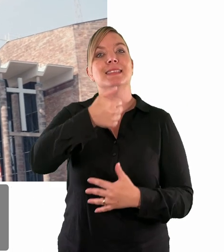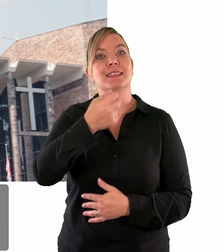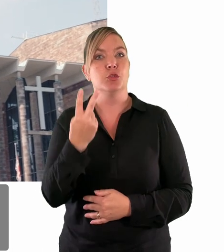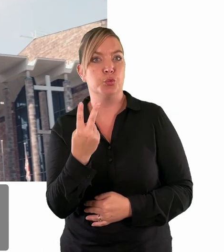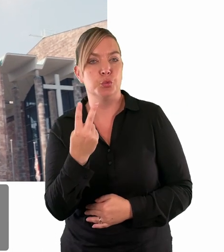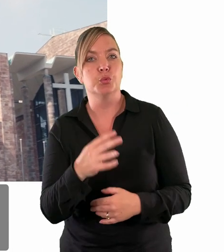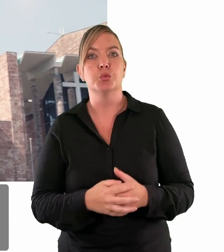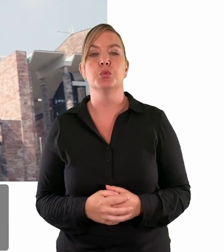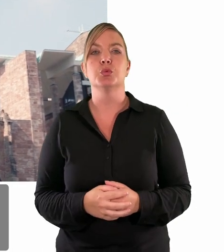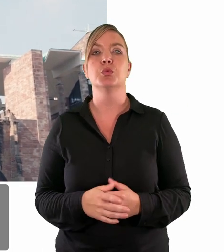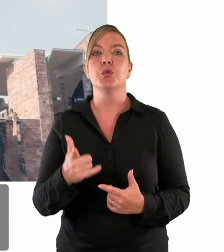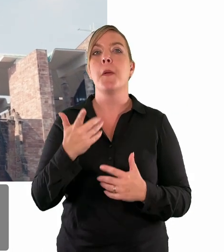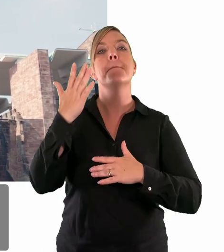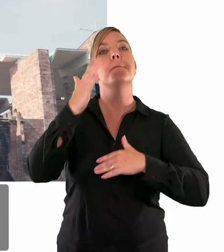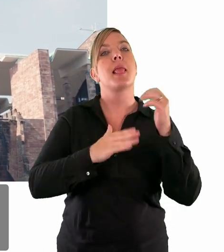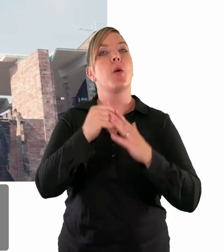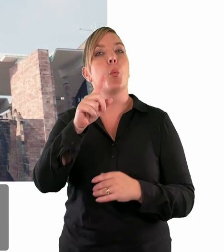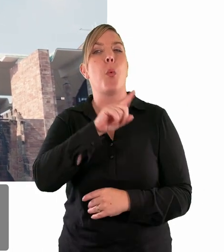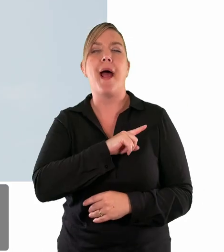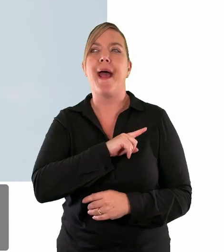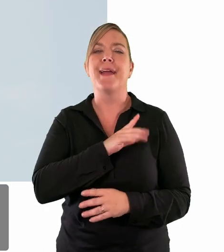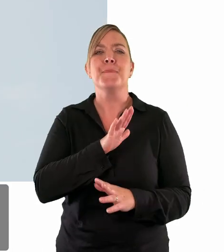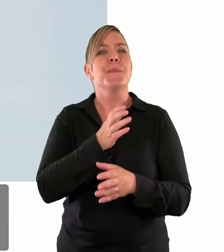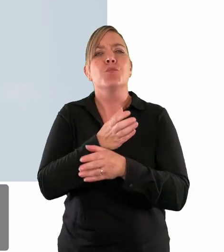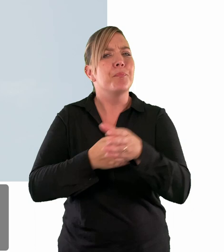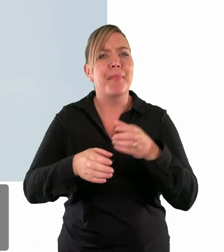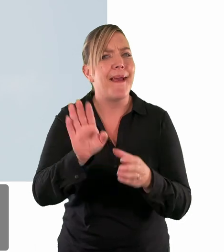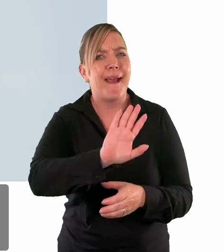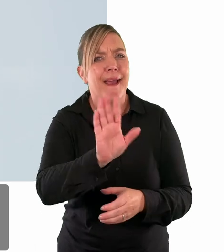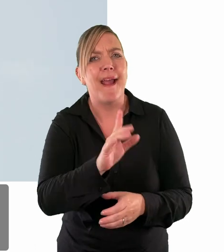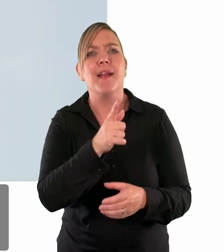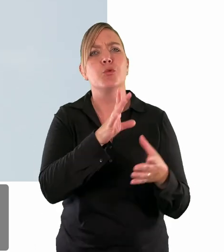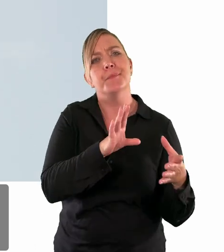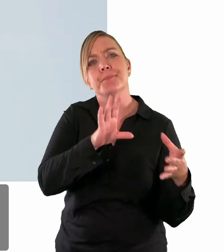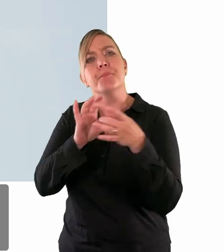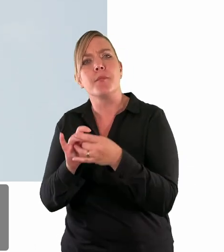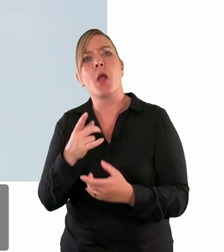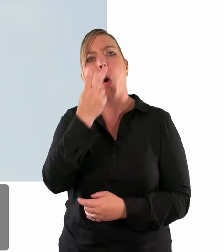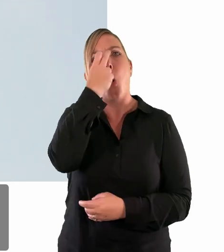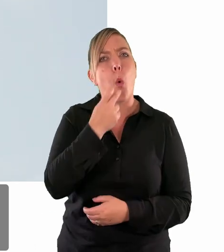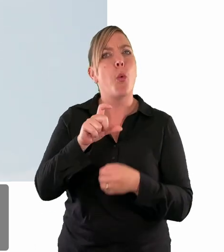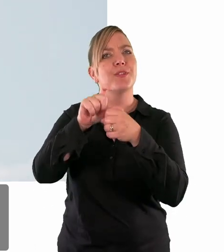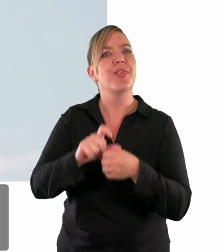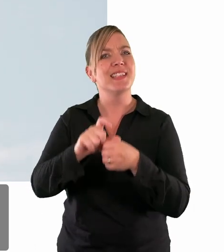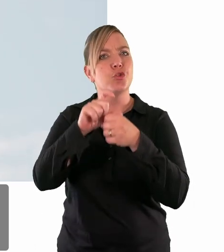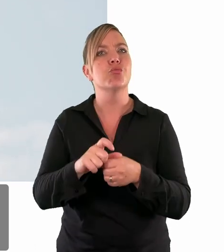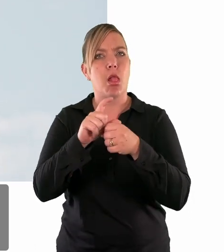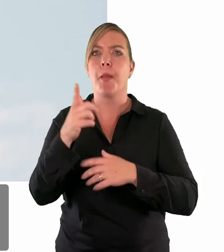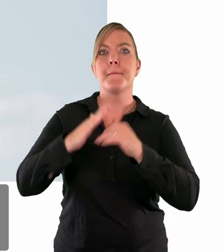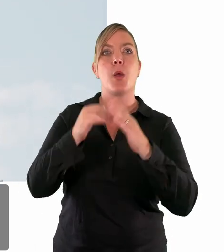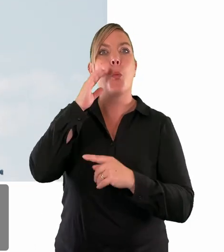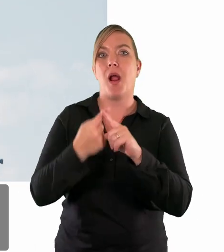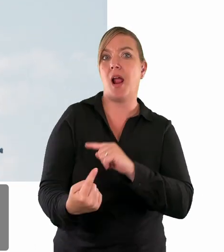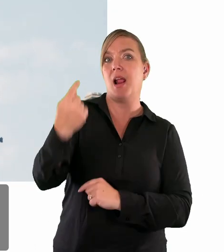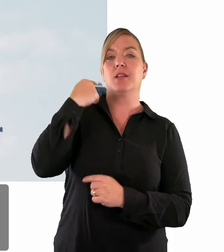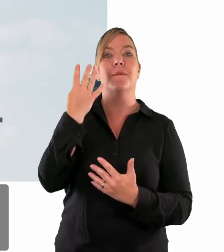it was built to well not to replace exactly but to go alongside the old cathedral which was built back